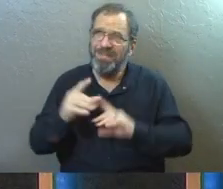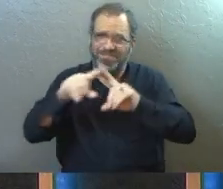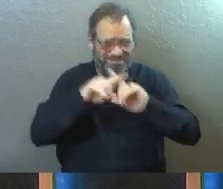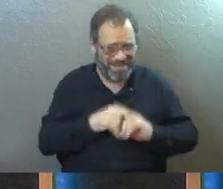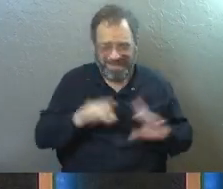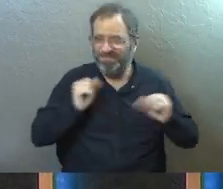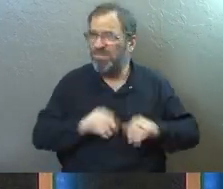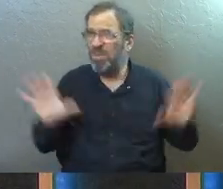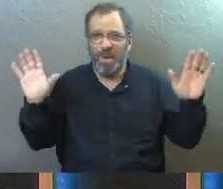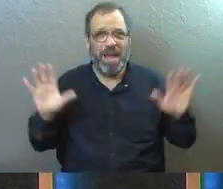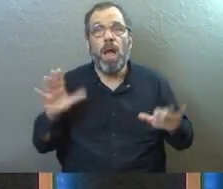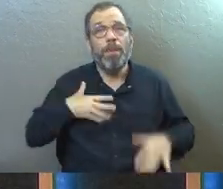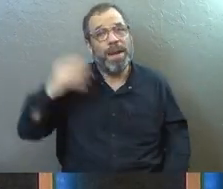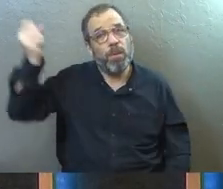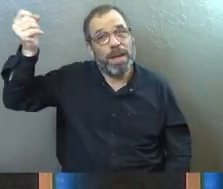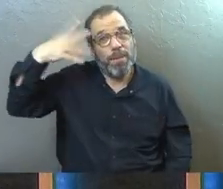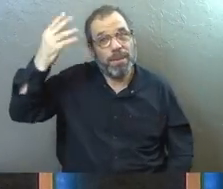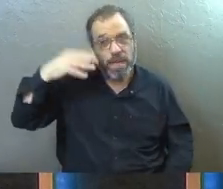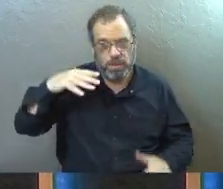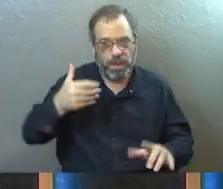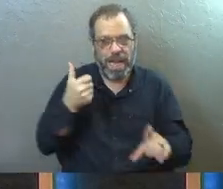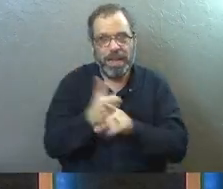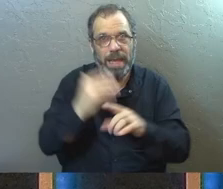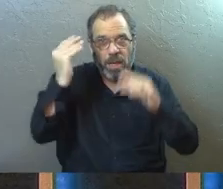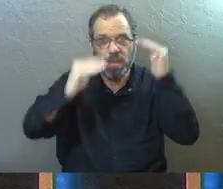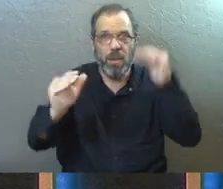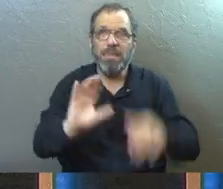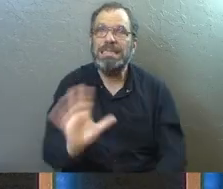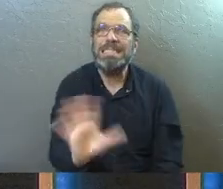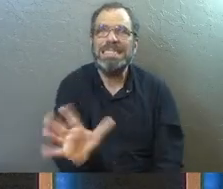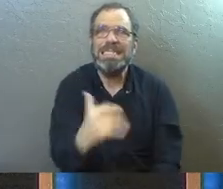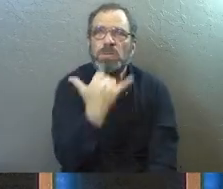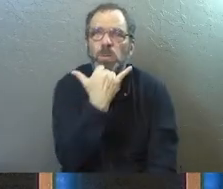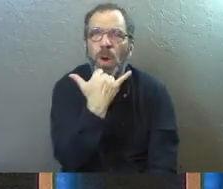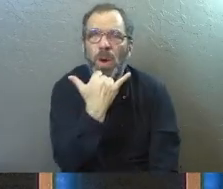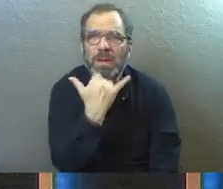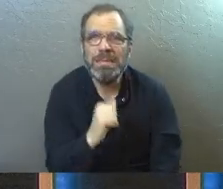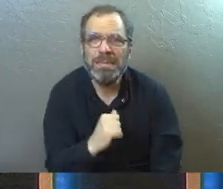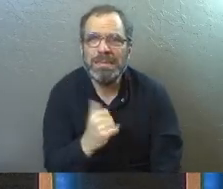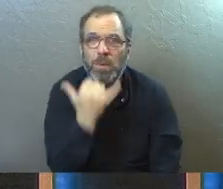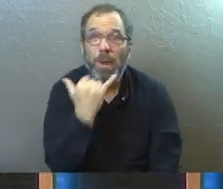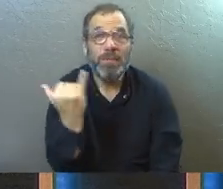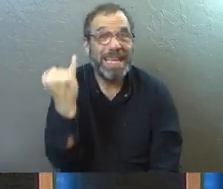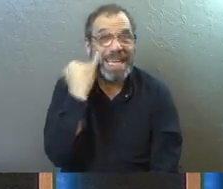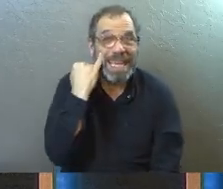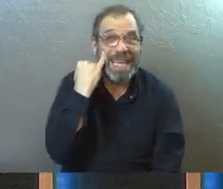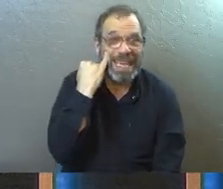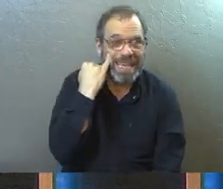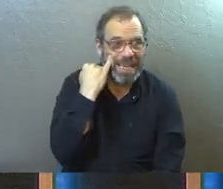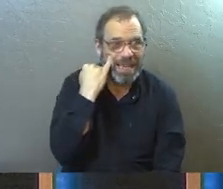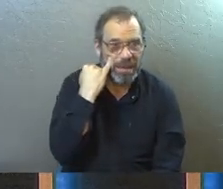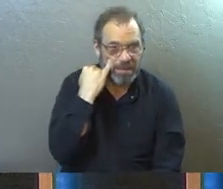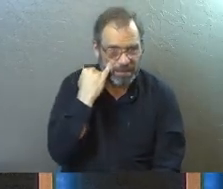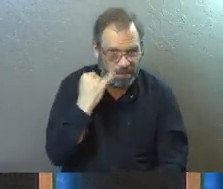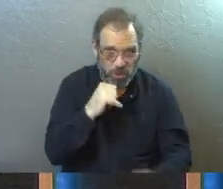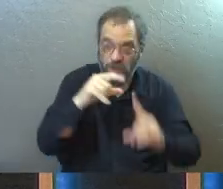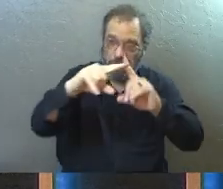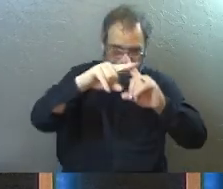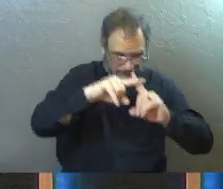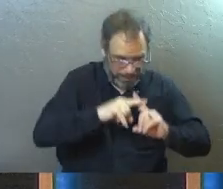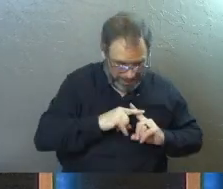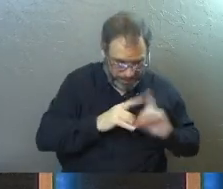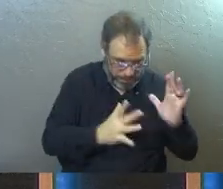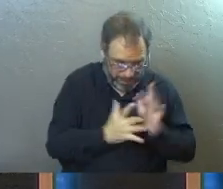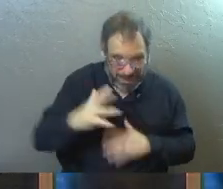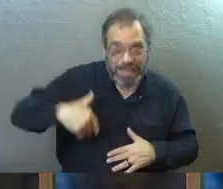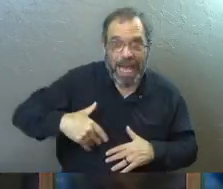surrendering to Jesus when I become an adult. And that's wrong, guys. If you've never done that for yourself, the choice is still ahead